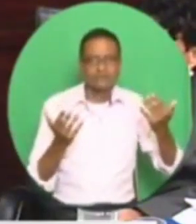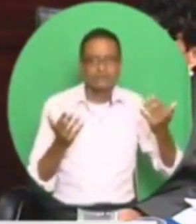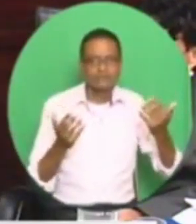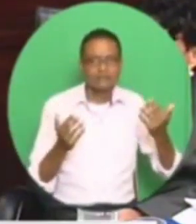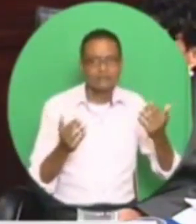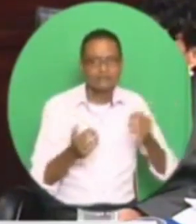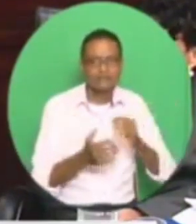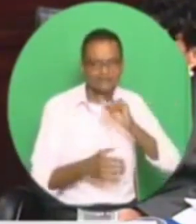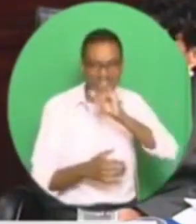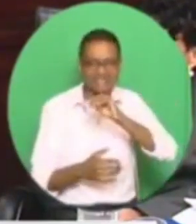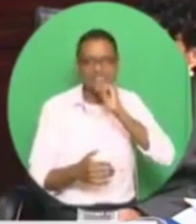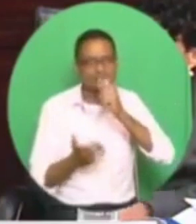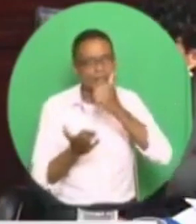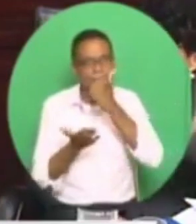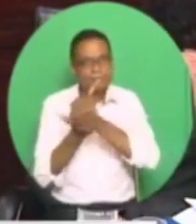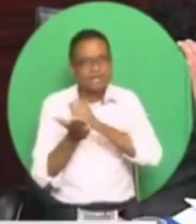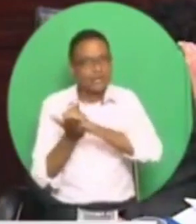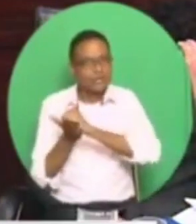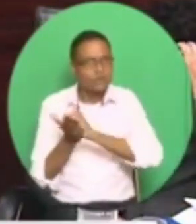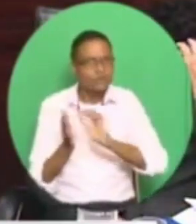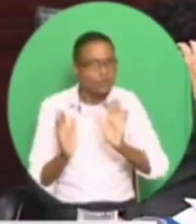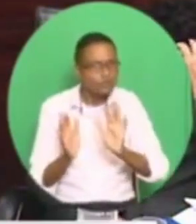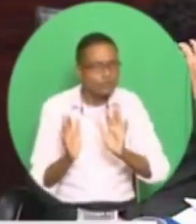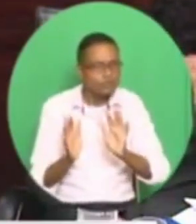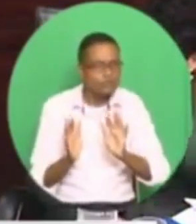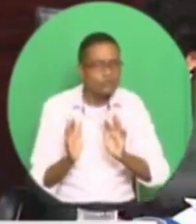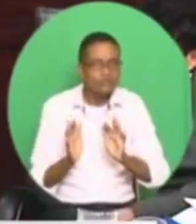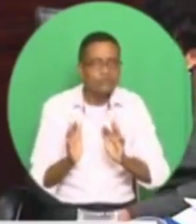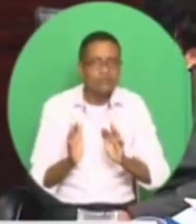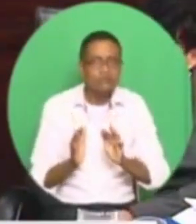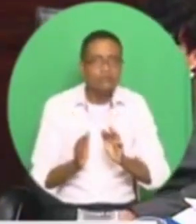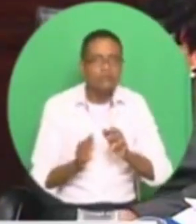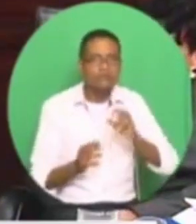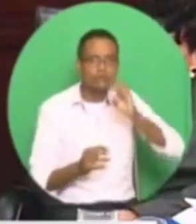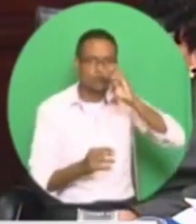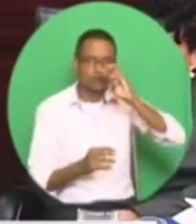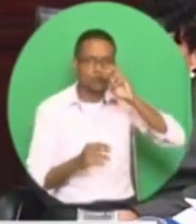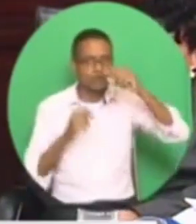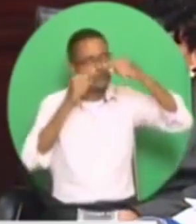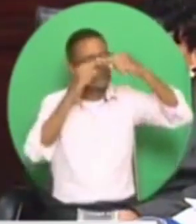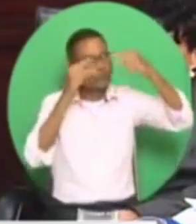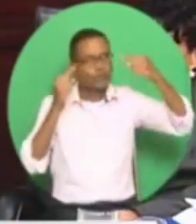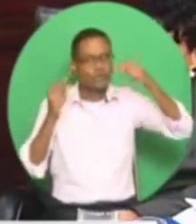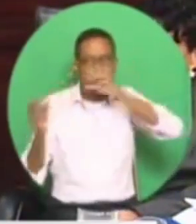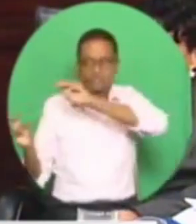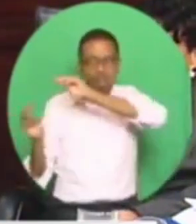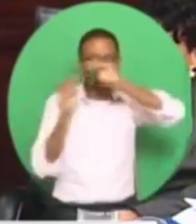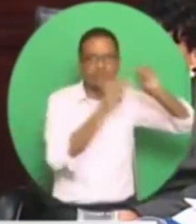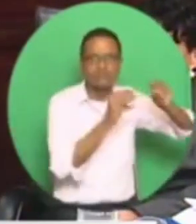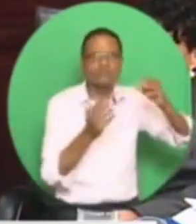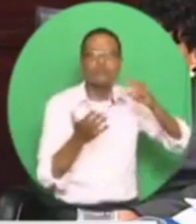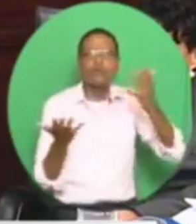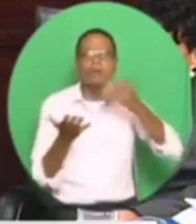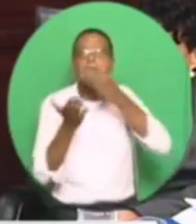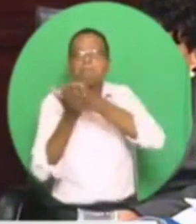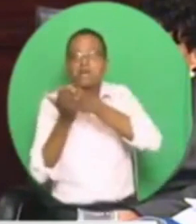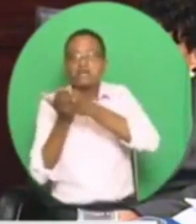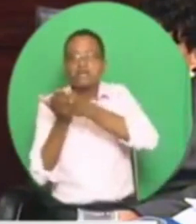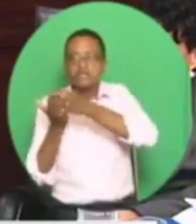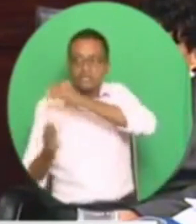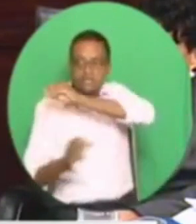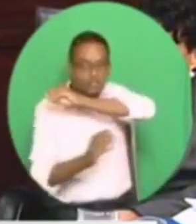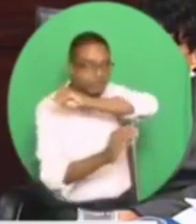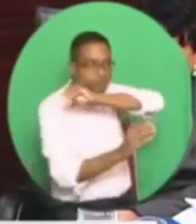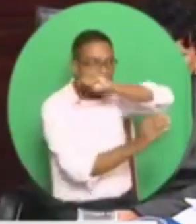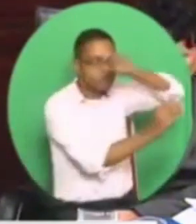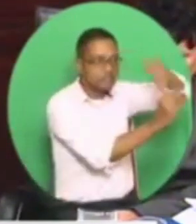It is not. And they know it too. Madam Speaker, the wire transfers speak to this money being deposited in an account,